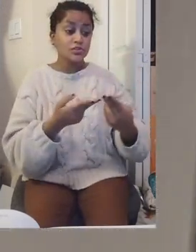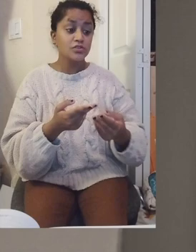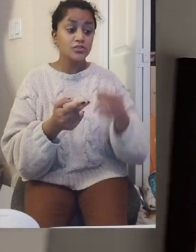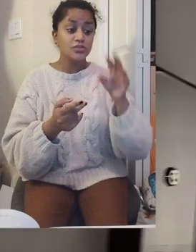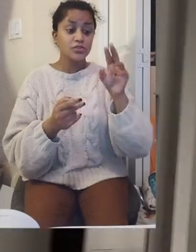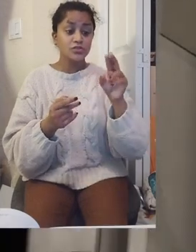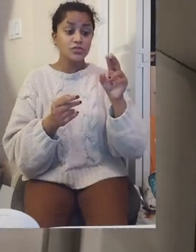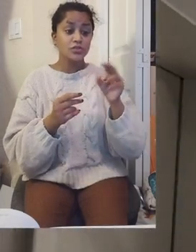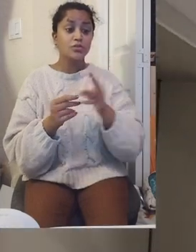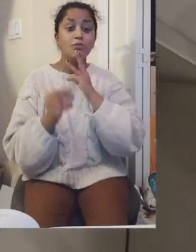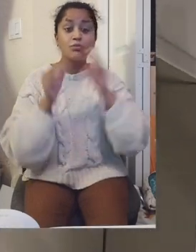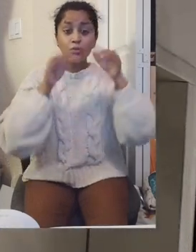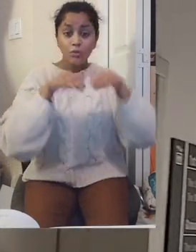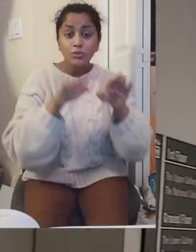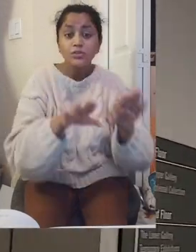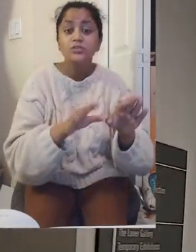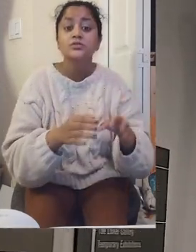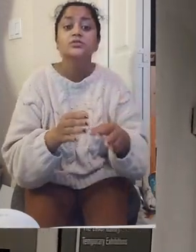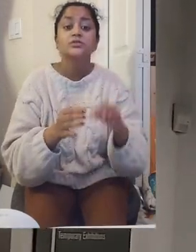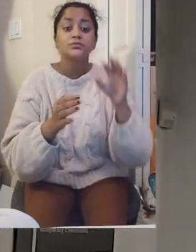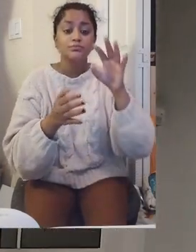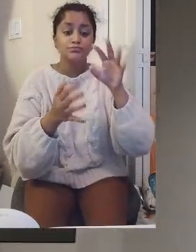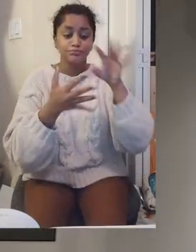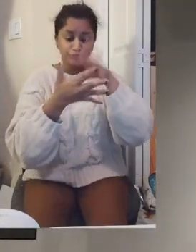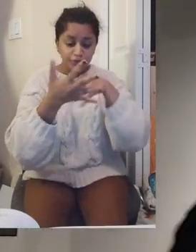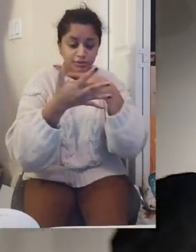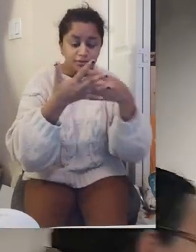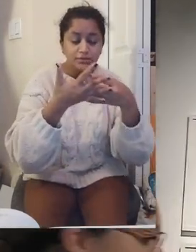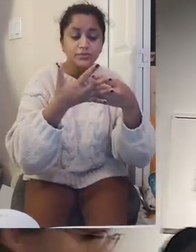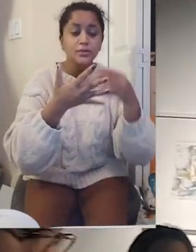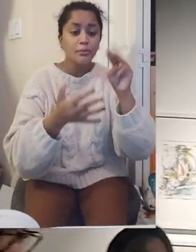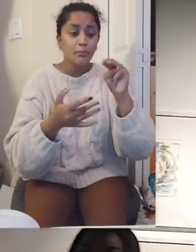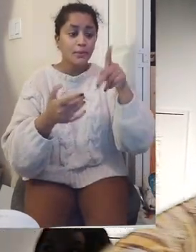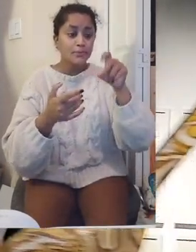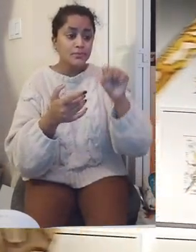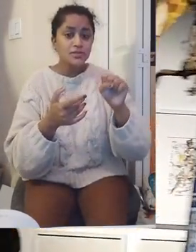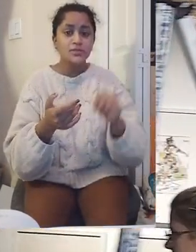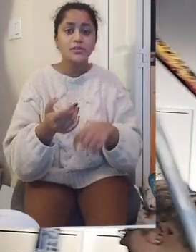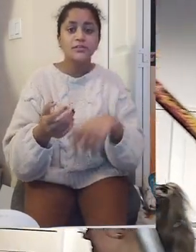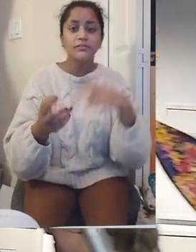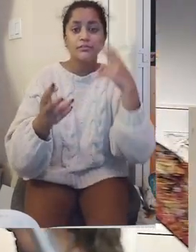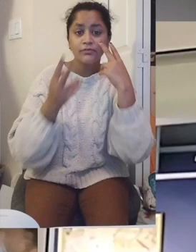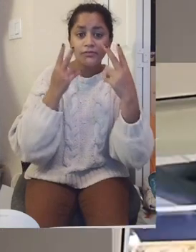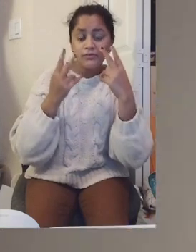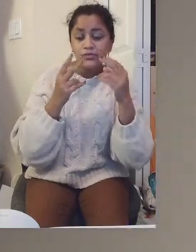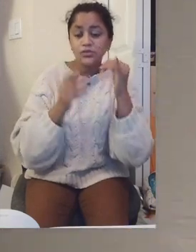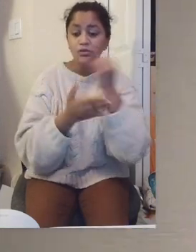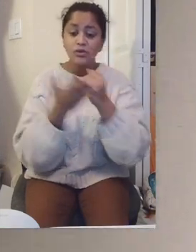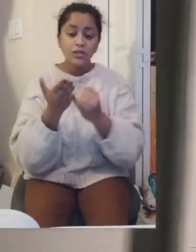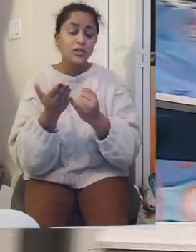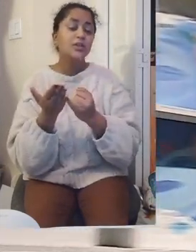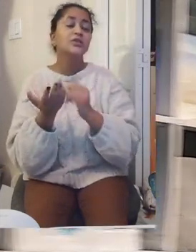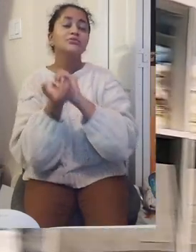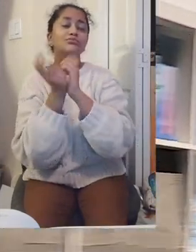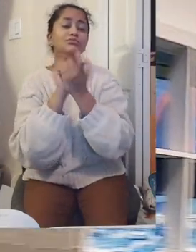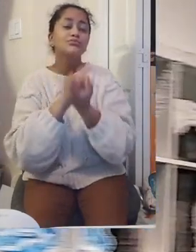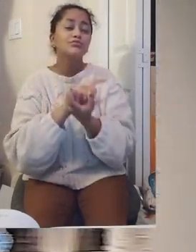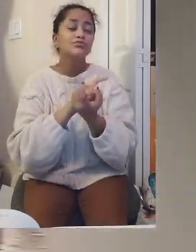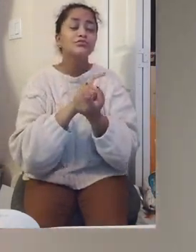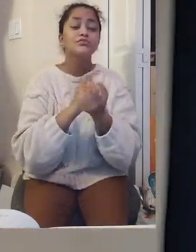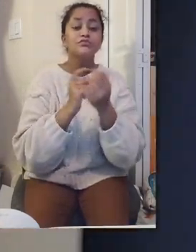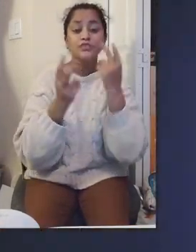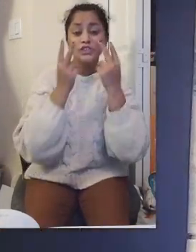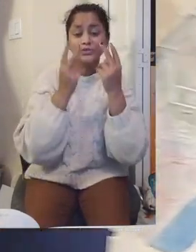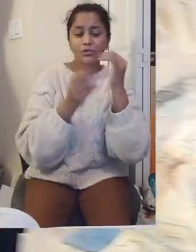historical nautical charts and some of those elements of maps and how they have translated into visual arts. So painting, sculptures,